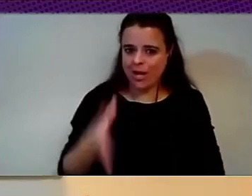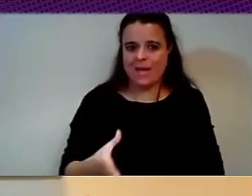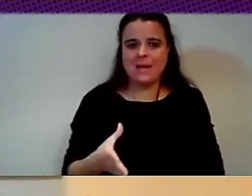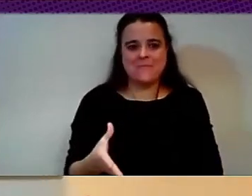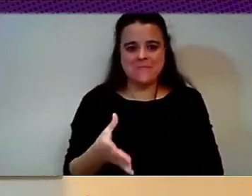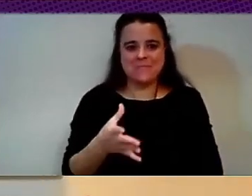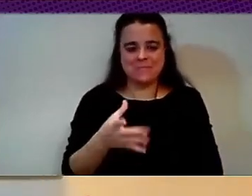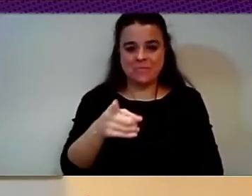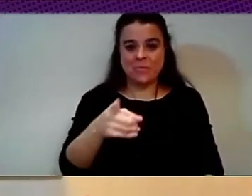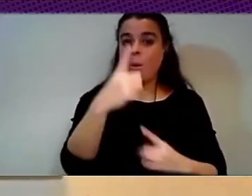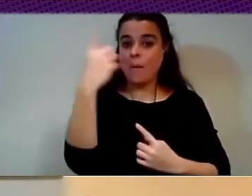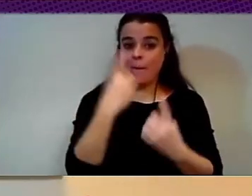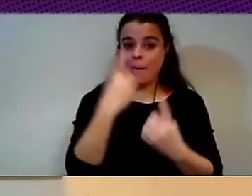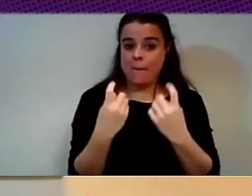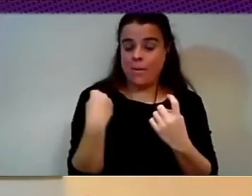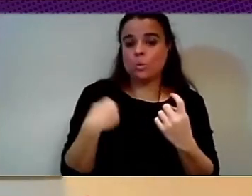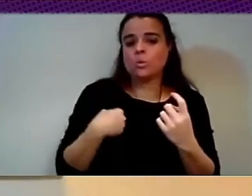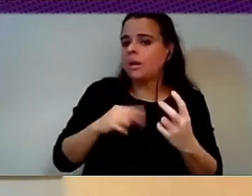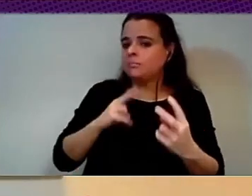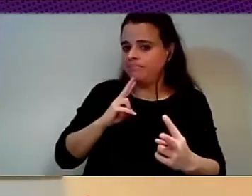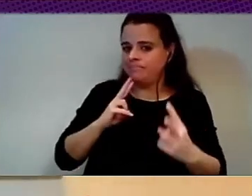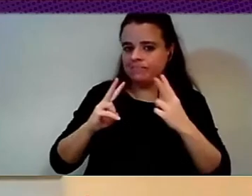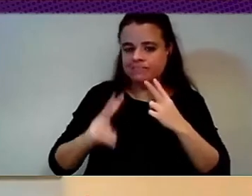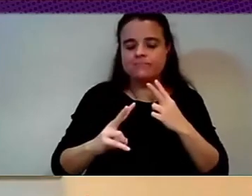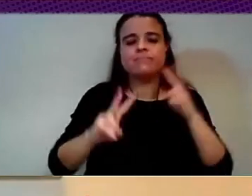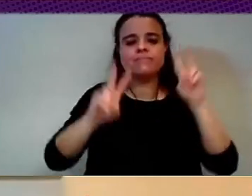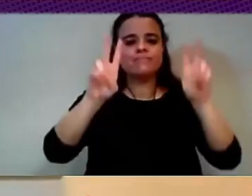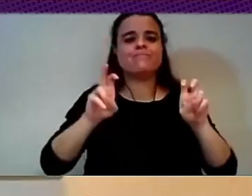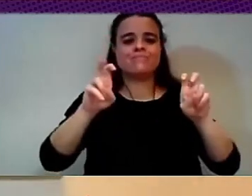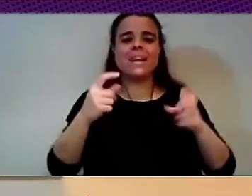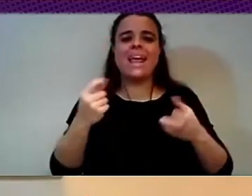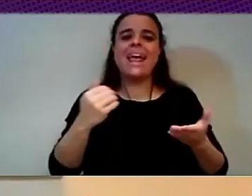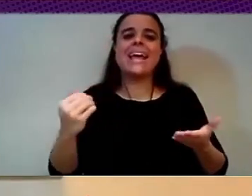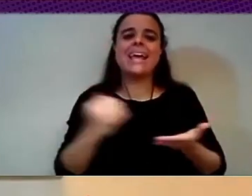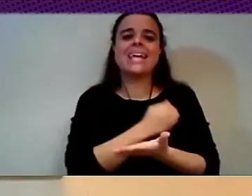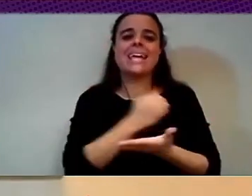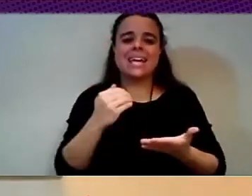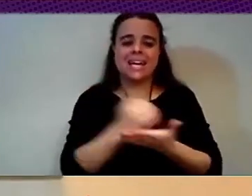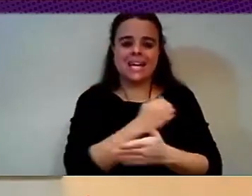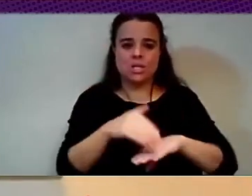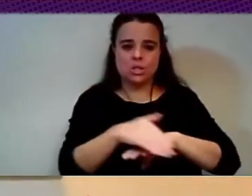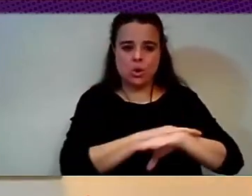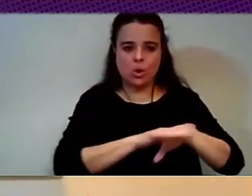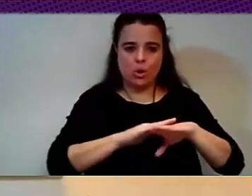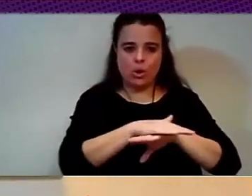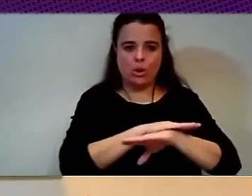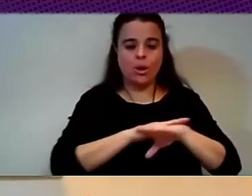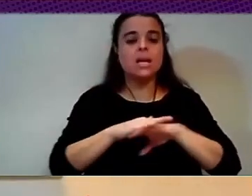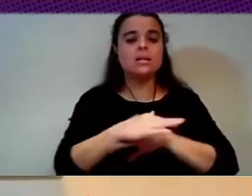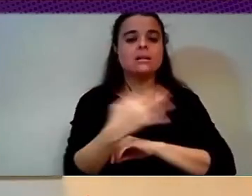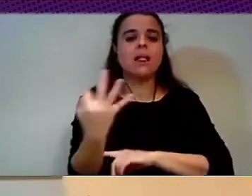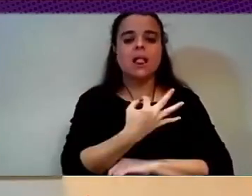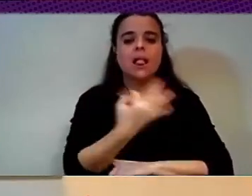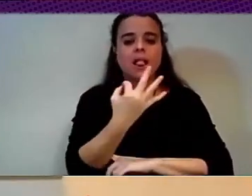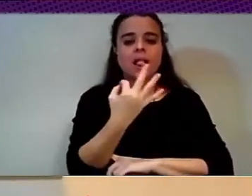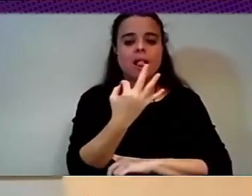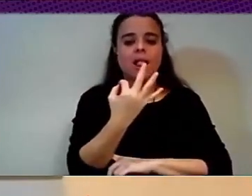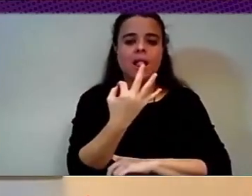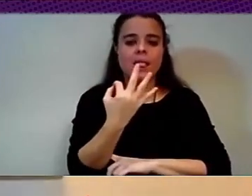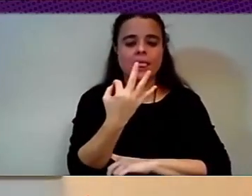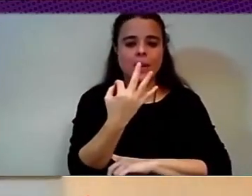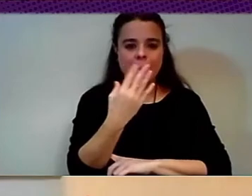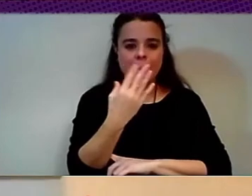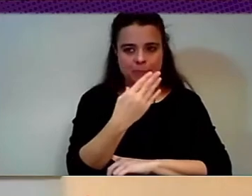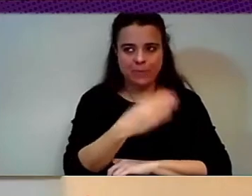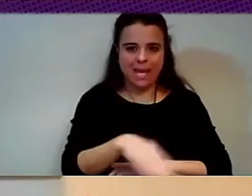income? Because this is the most important thing, understanding how you can shape and set the condition on the industrial policy front, on the